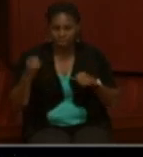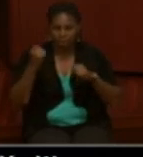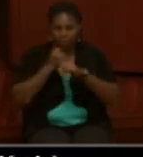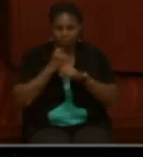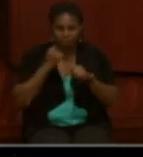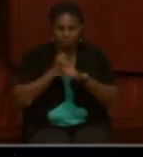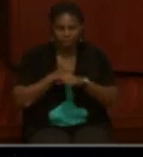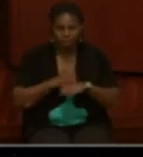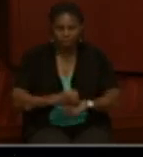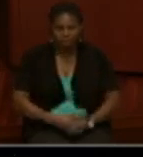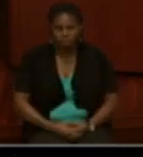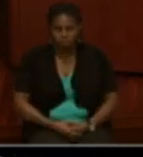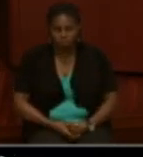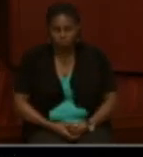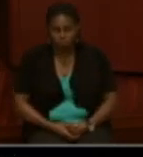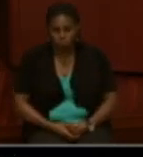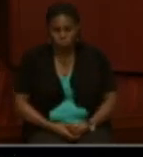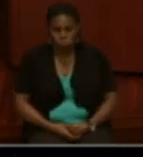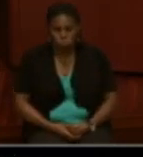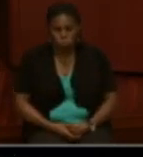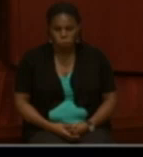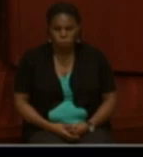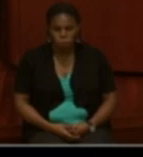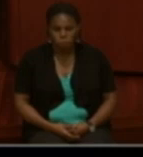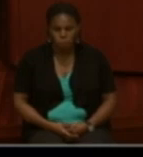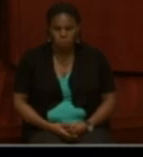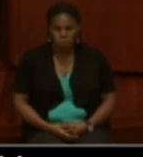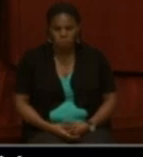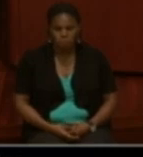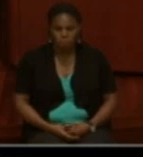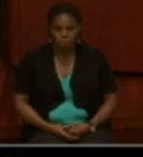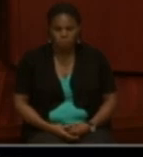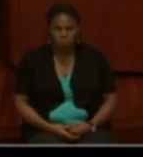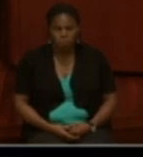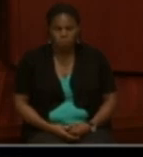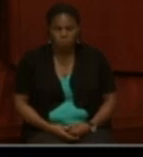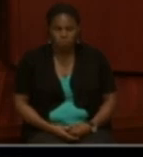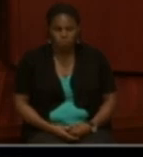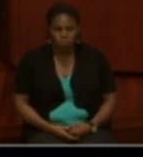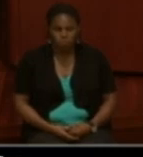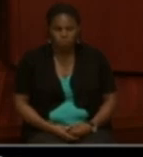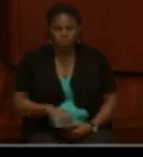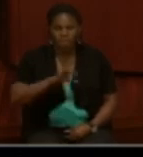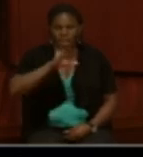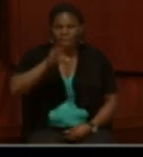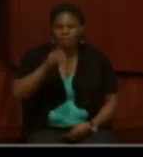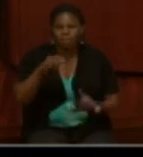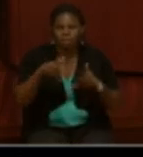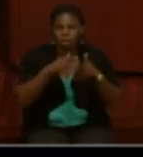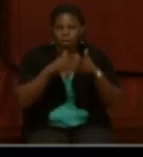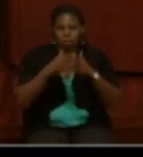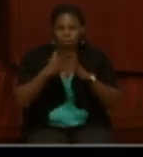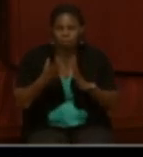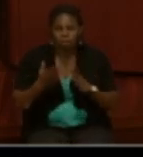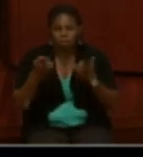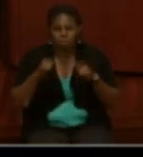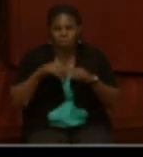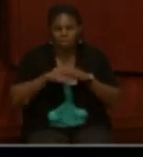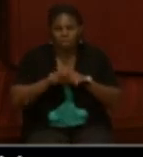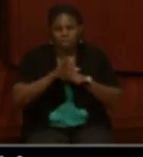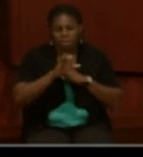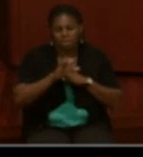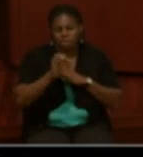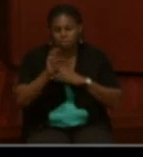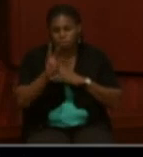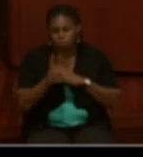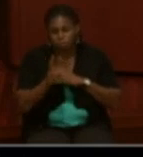And they did that. Next is, and this just came out this year, African American Faces of the Civil War. So this is an album by